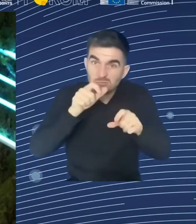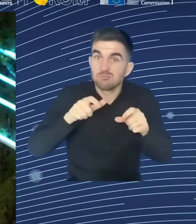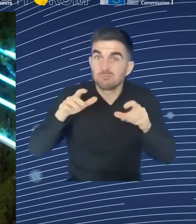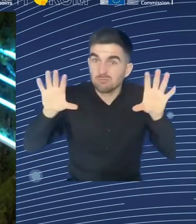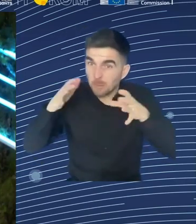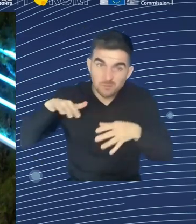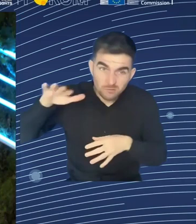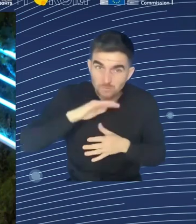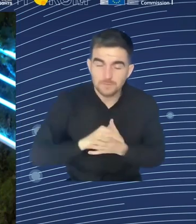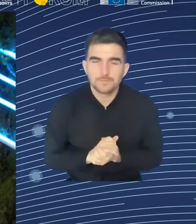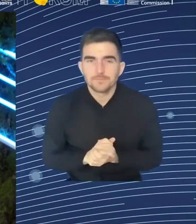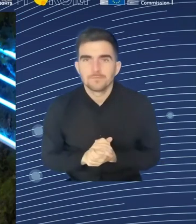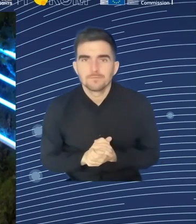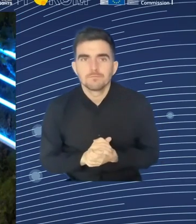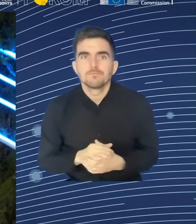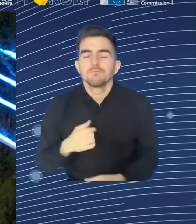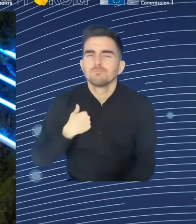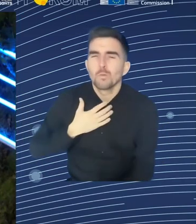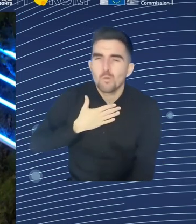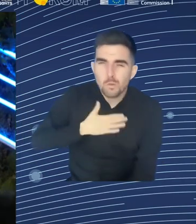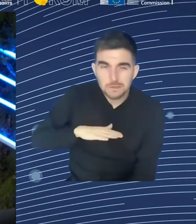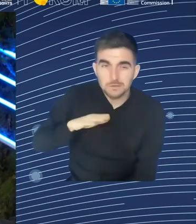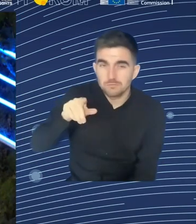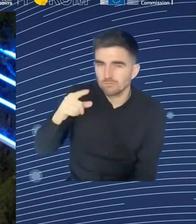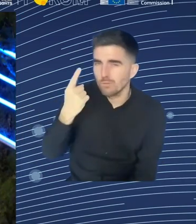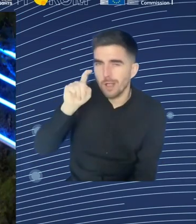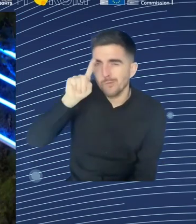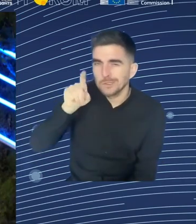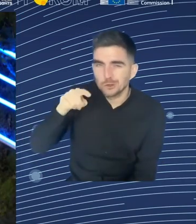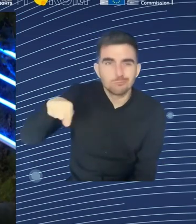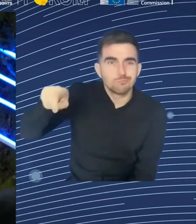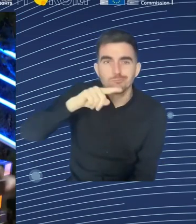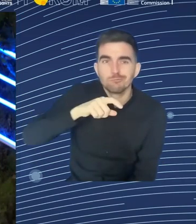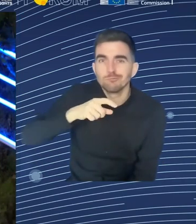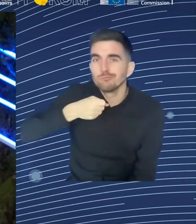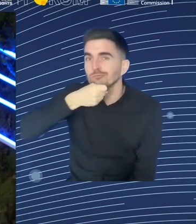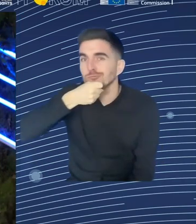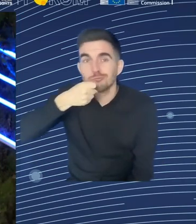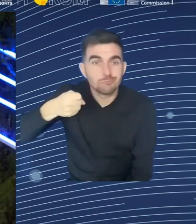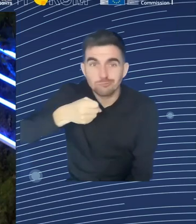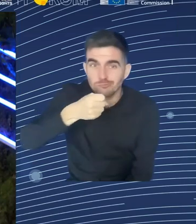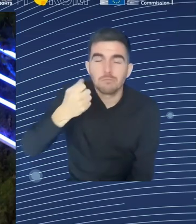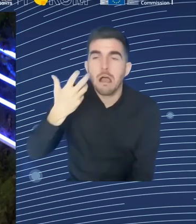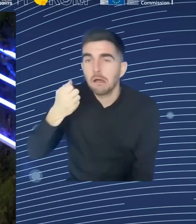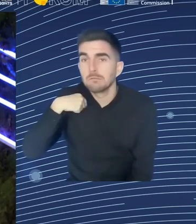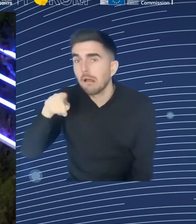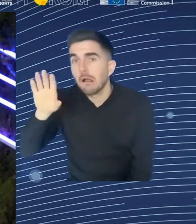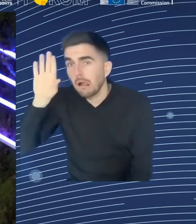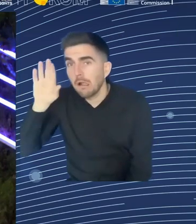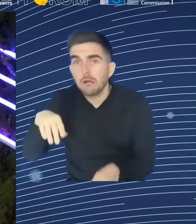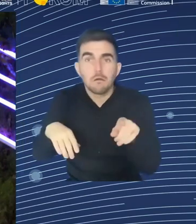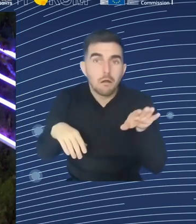If the host can bring the mic to the lady there. And I just,